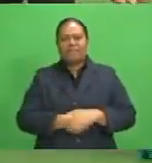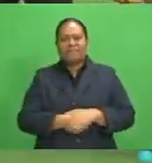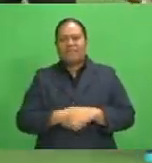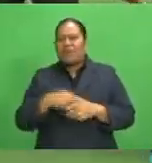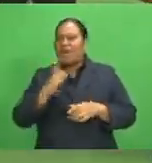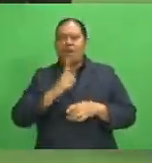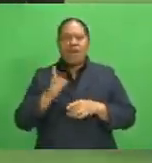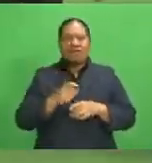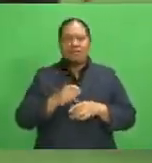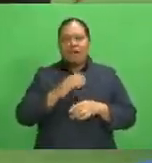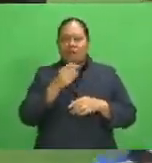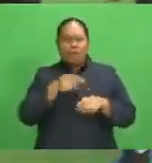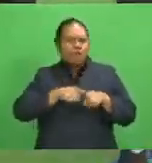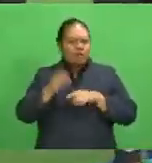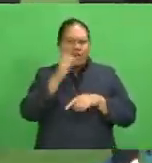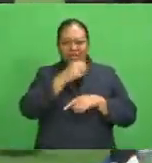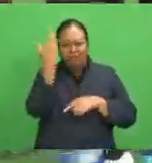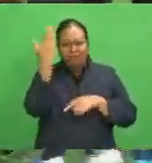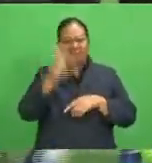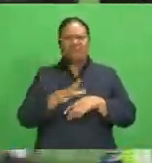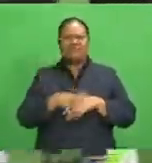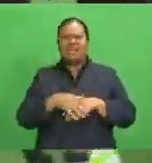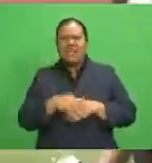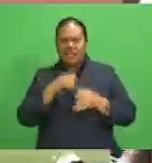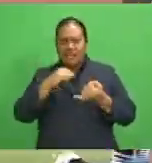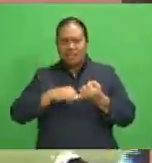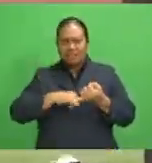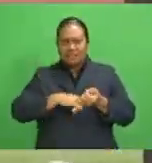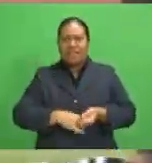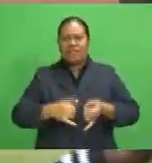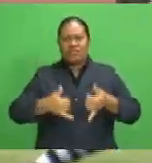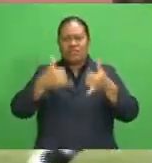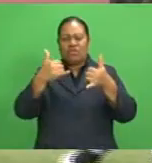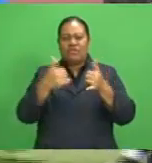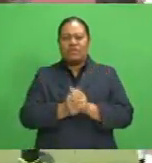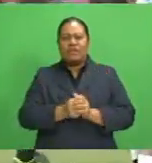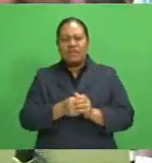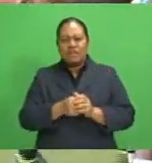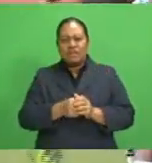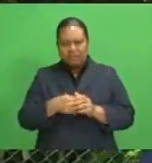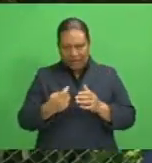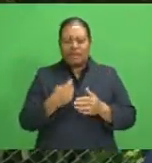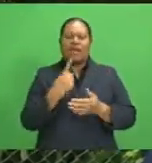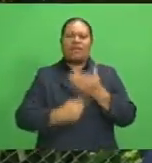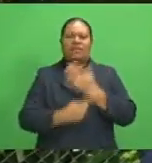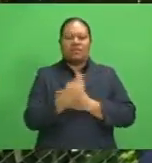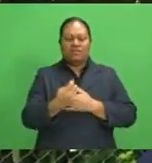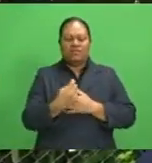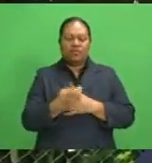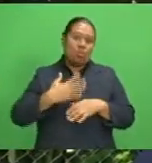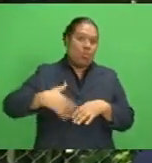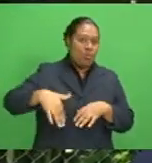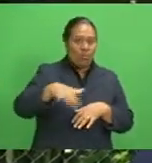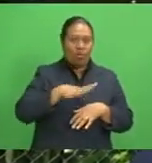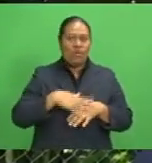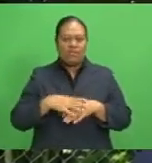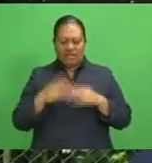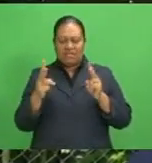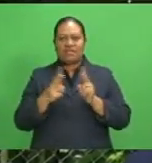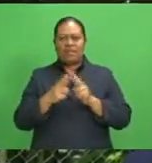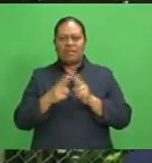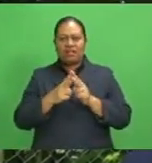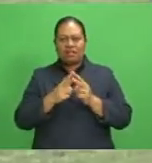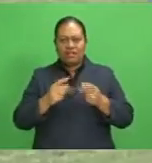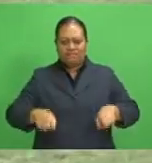many don't know is, the Fairbrother Sullivan Trophy will also be up for grabs in that match. All the matches will double up as